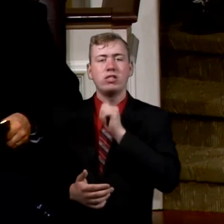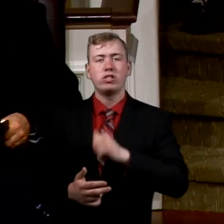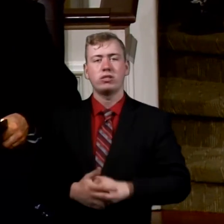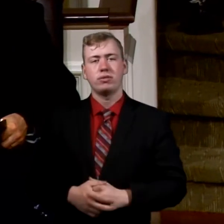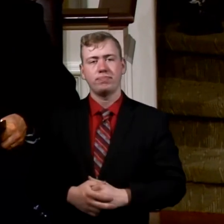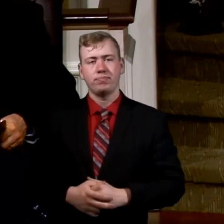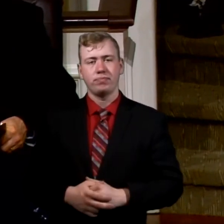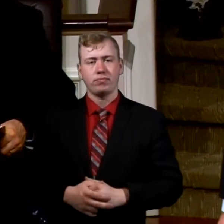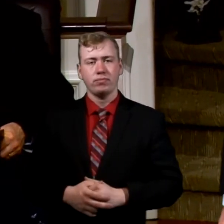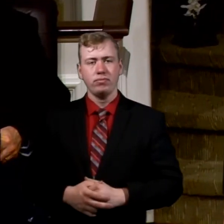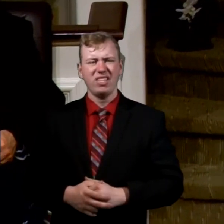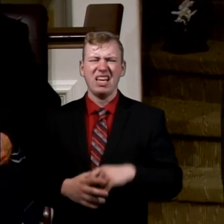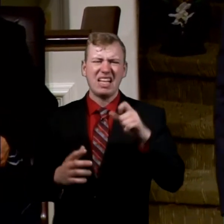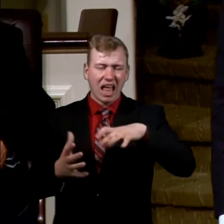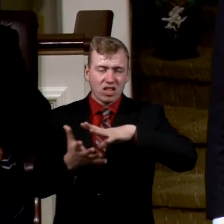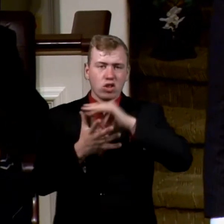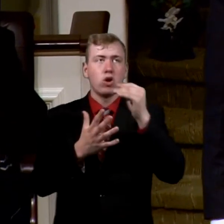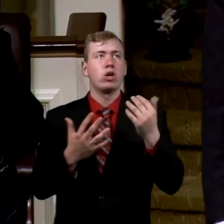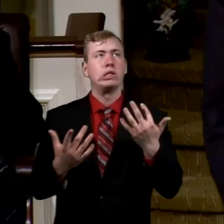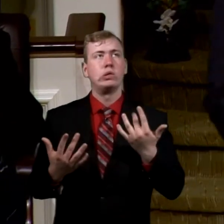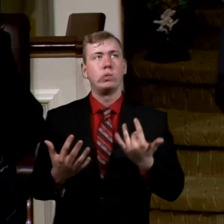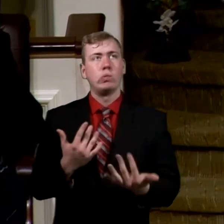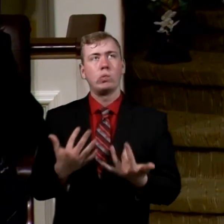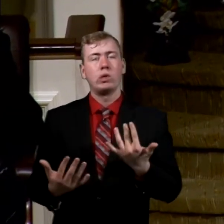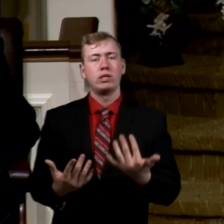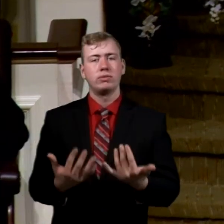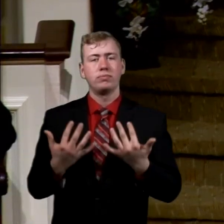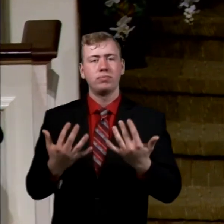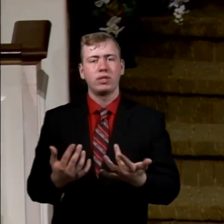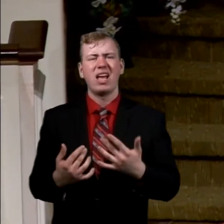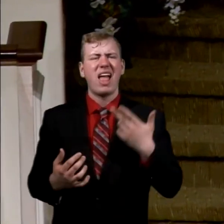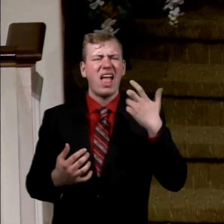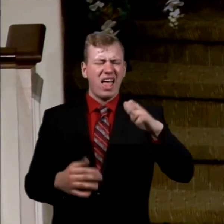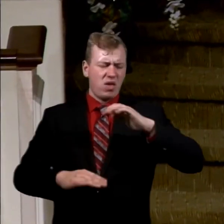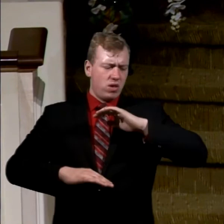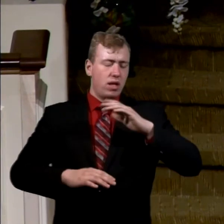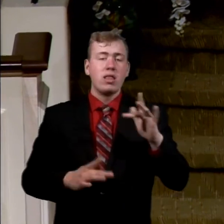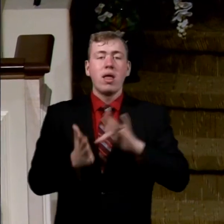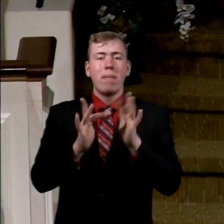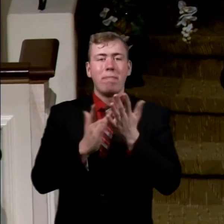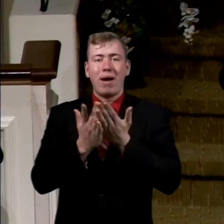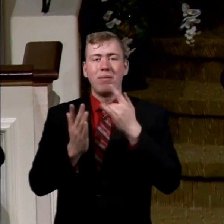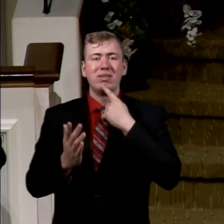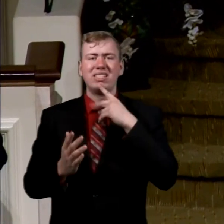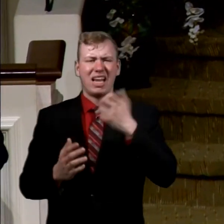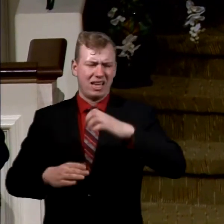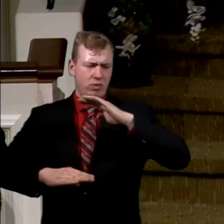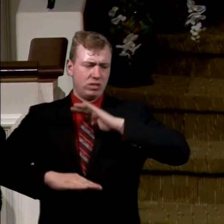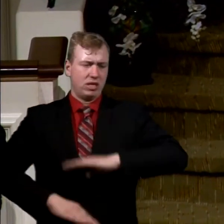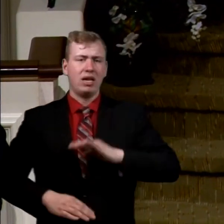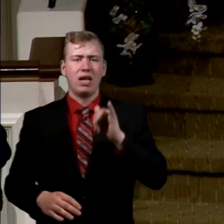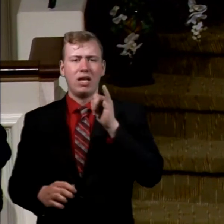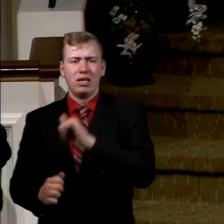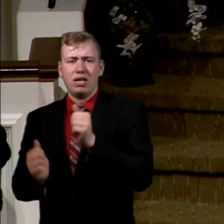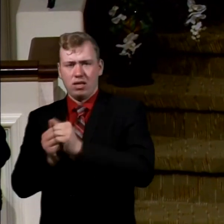He had to learn just to wait. The Bible says he was content to stay with the man.